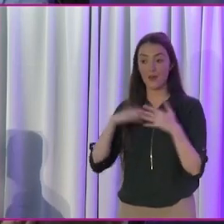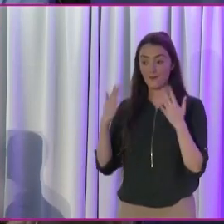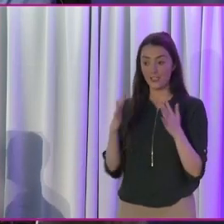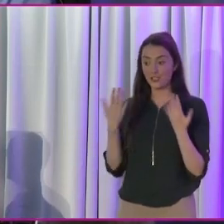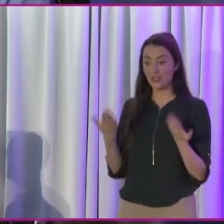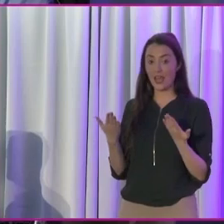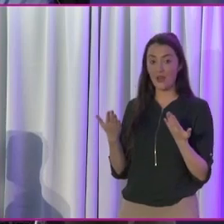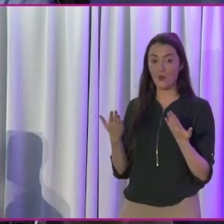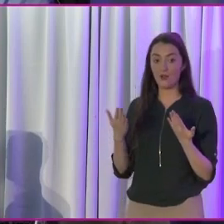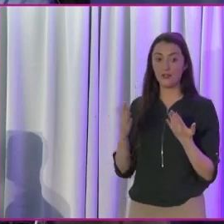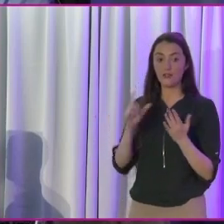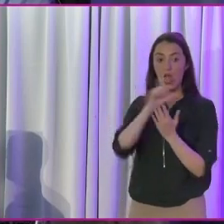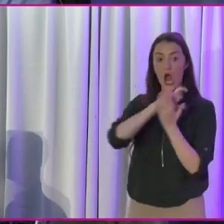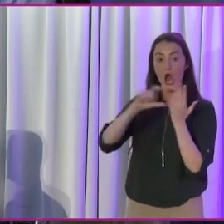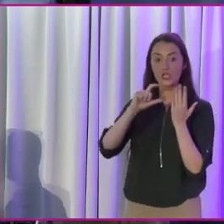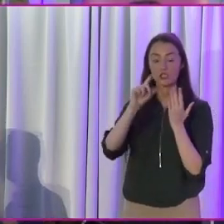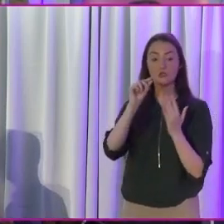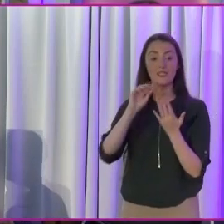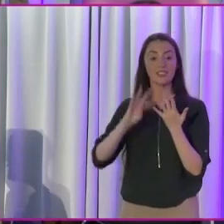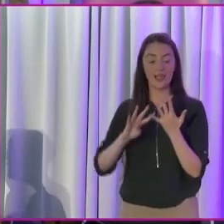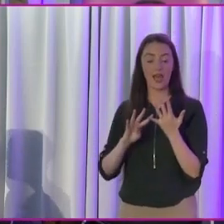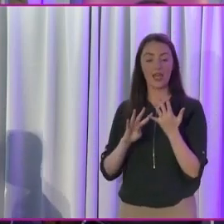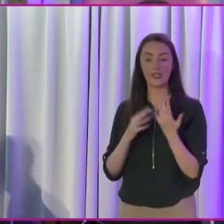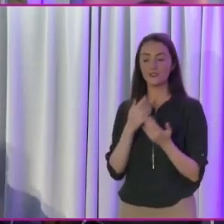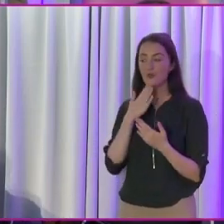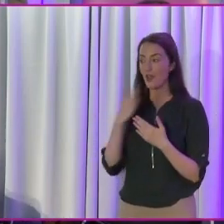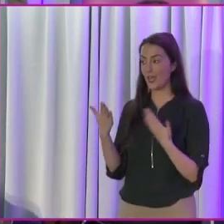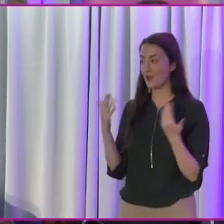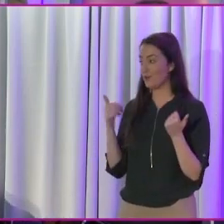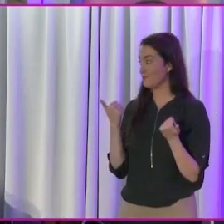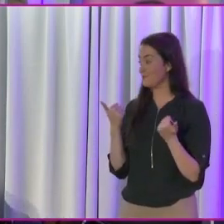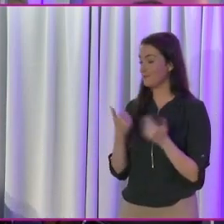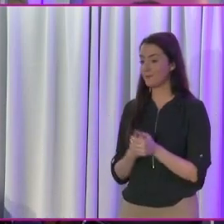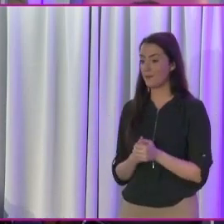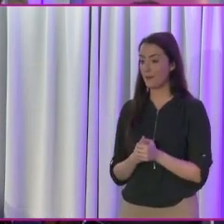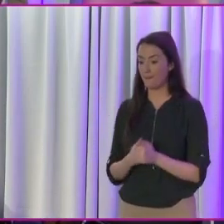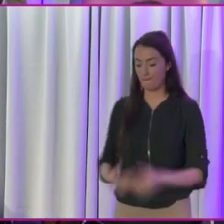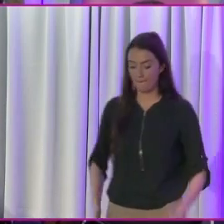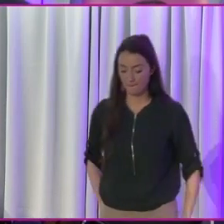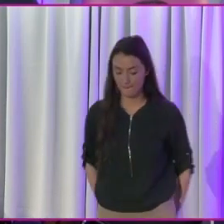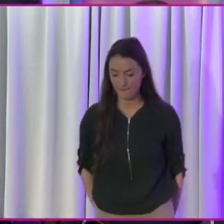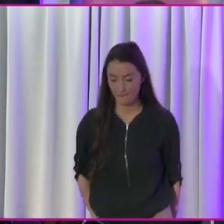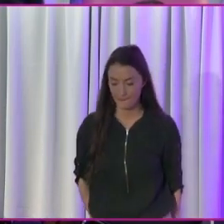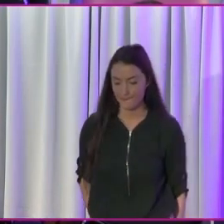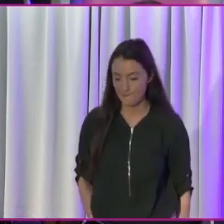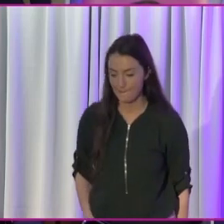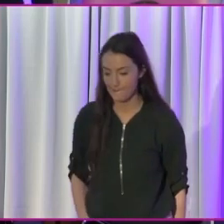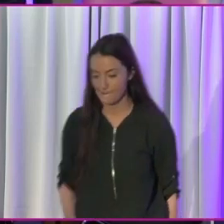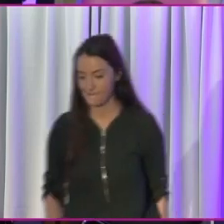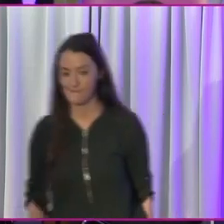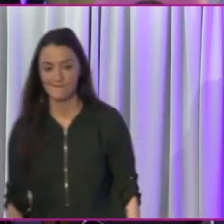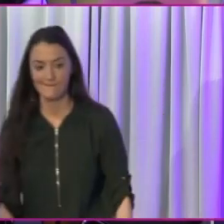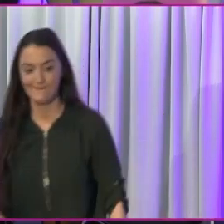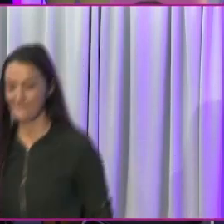to talk, to give the wrap-up session. So thank you very much, and thank you. Thanks, Mark, and I really appreciate that. Thank